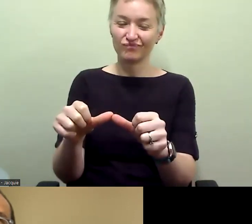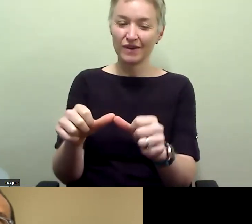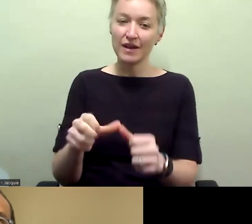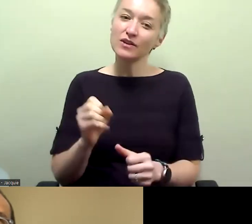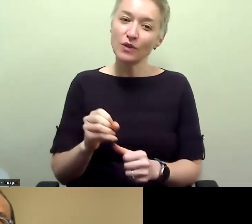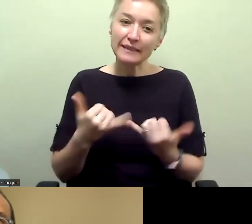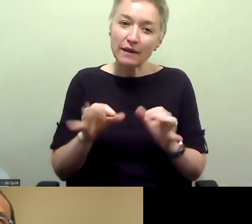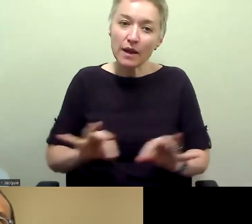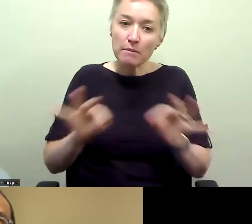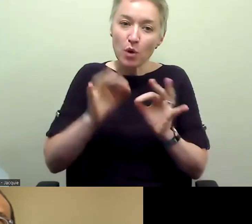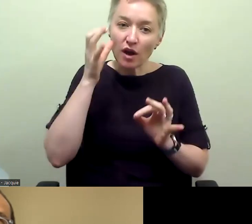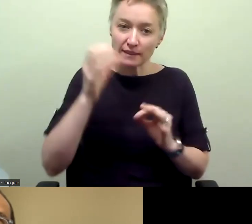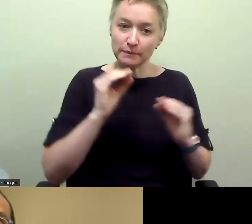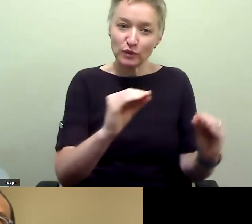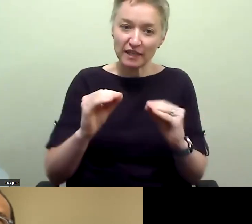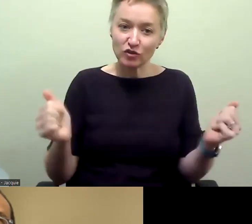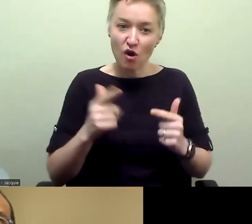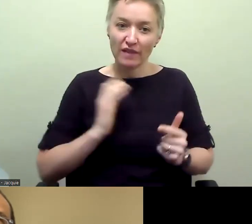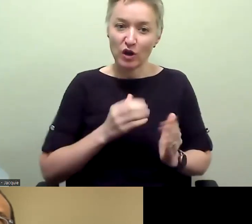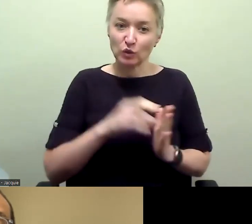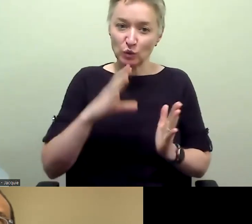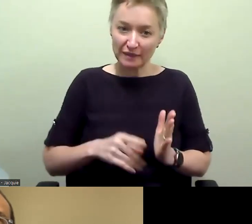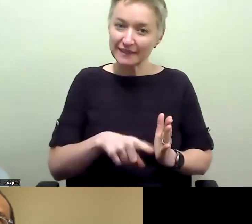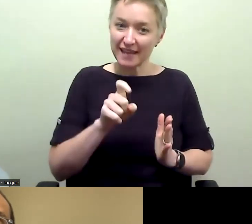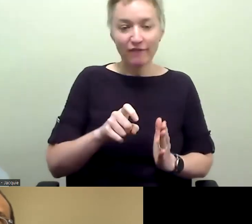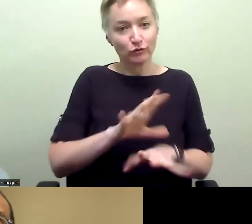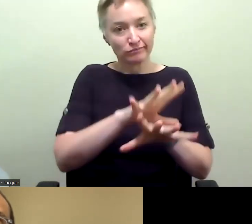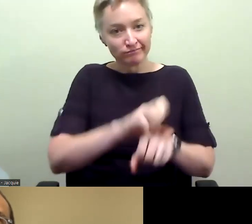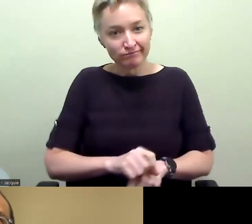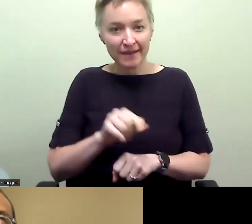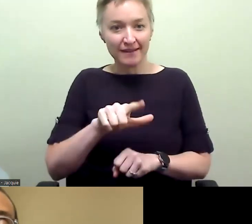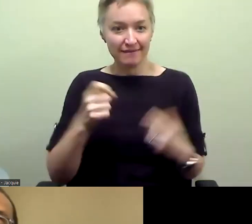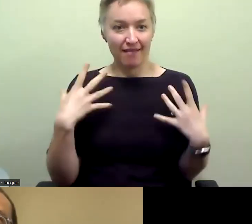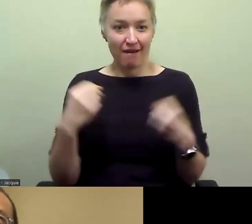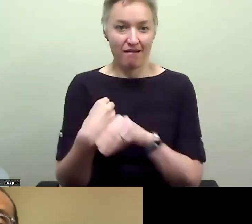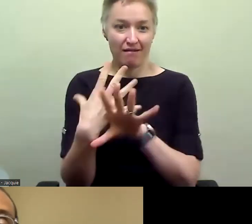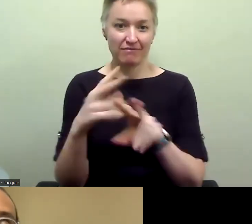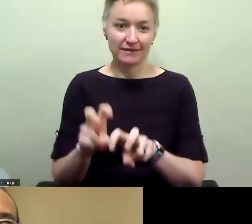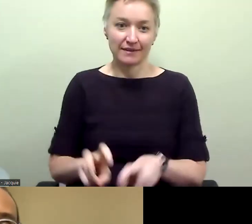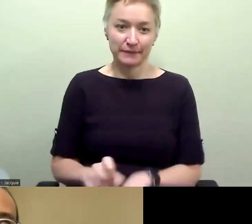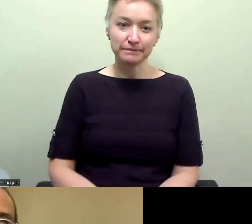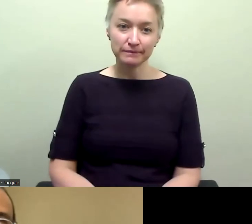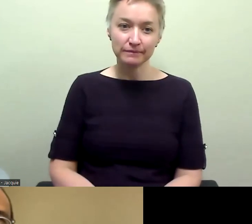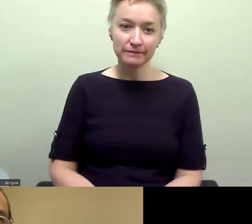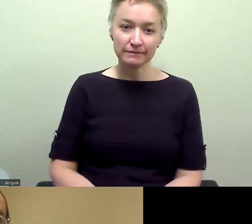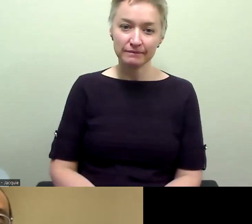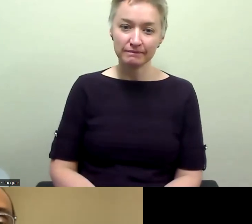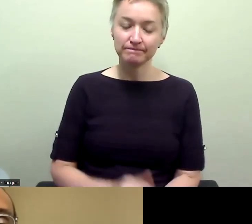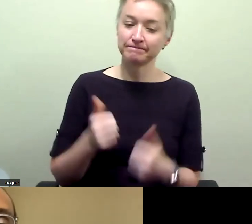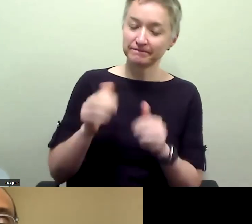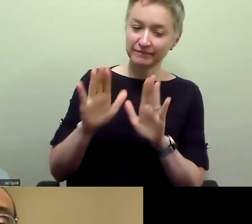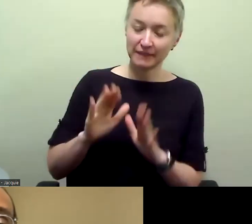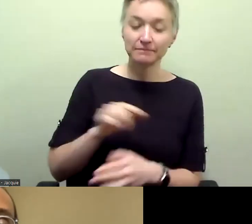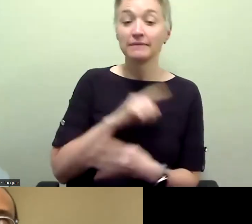all of our learners to get proficient, um, with telehealth assessments. Excellent. The next comment and question,